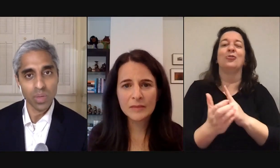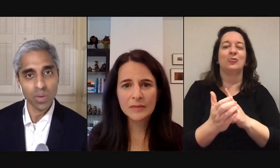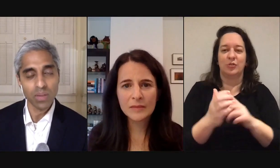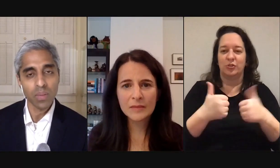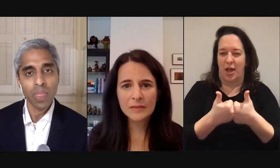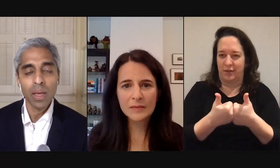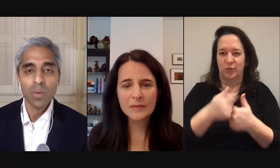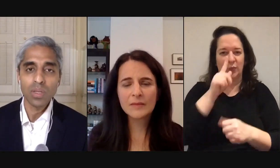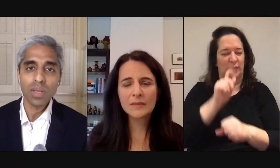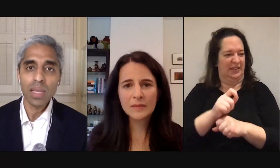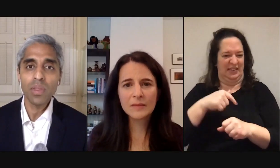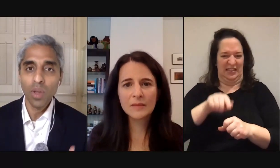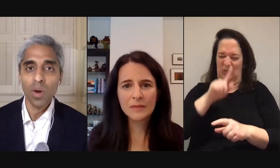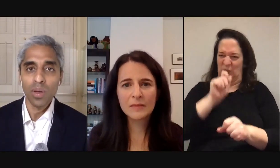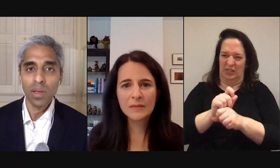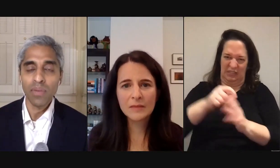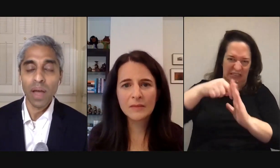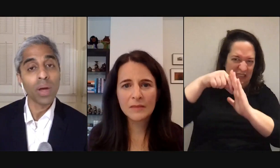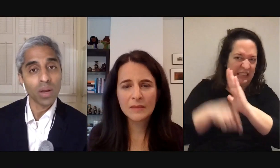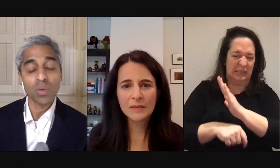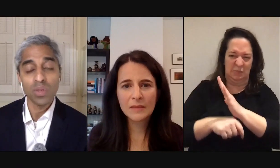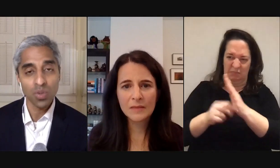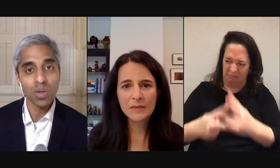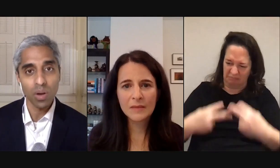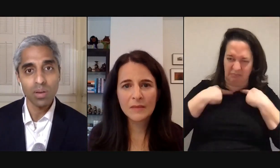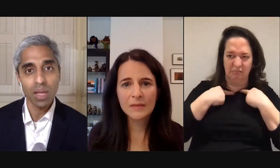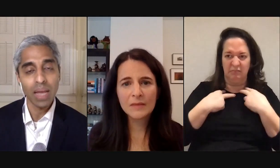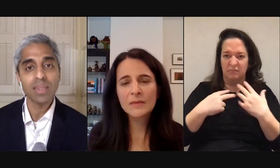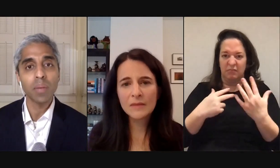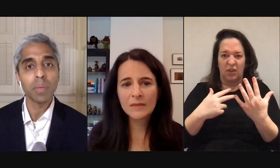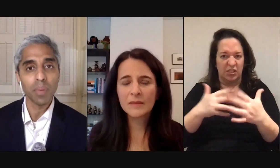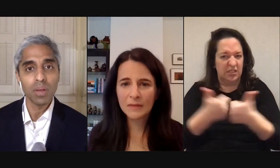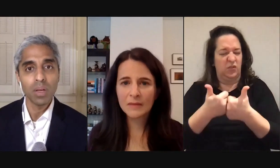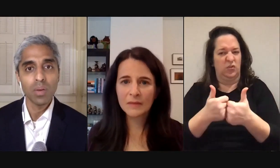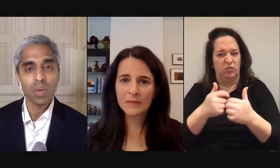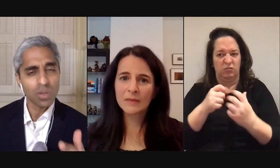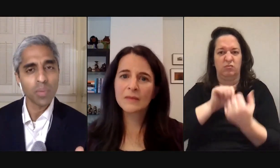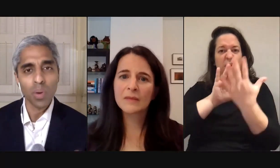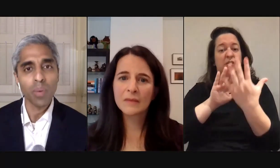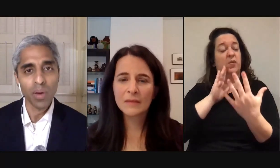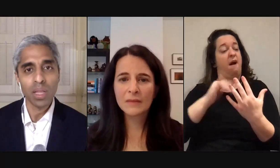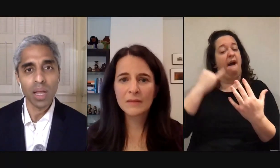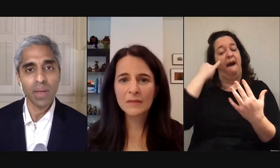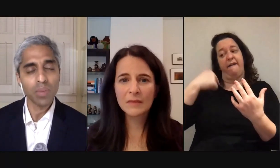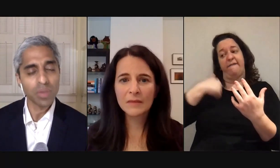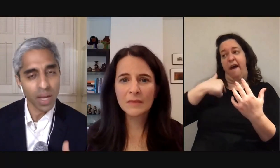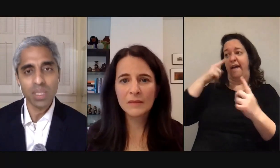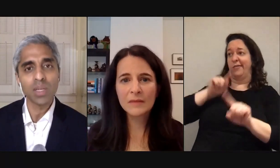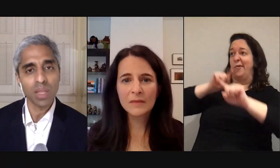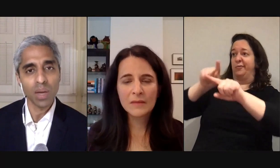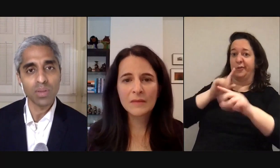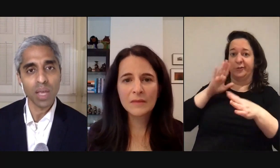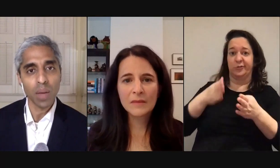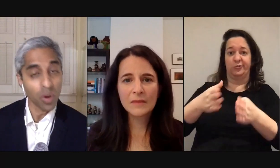difficult to address which is that even though if i went out onto a street corner and asked 10 people what's your number one priority in life i almost